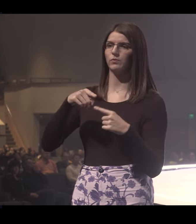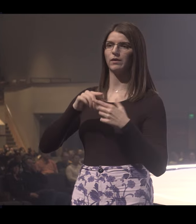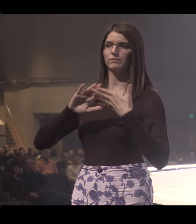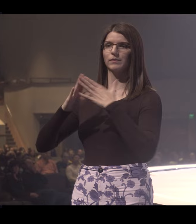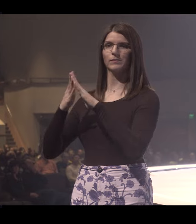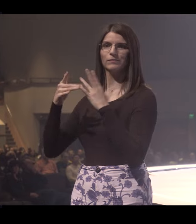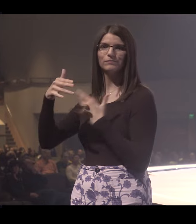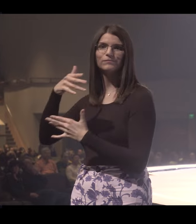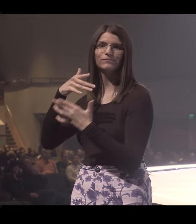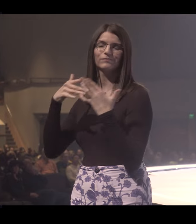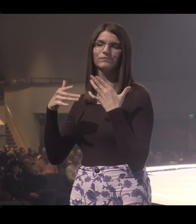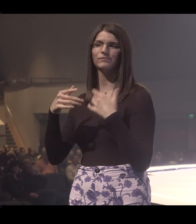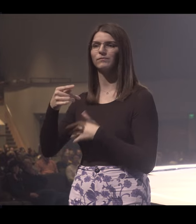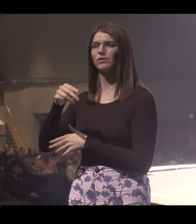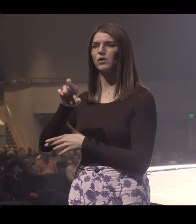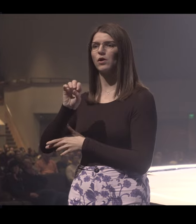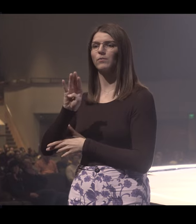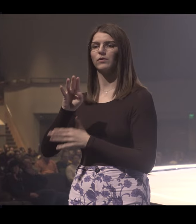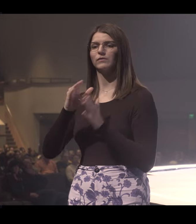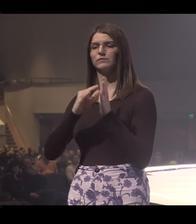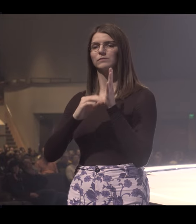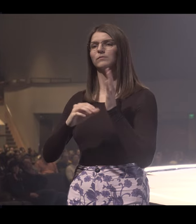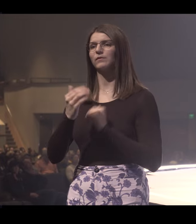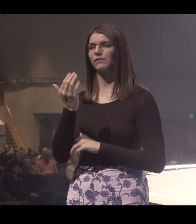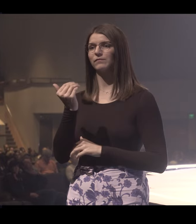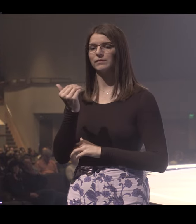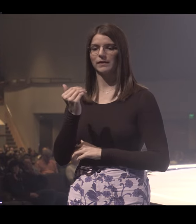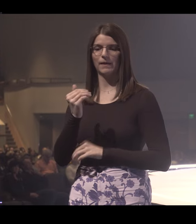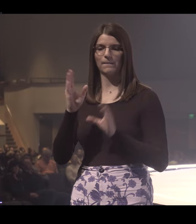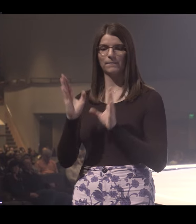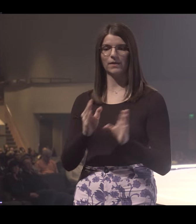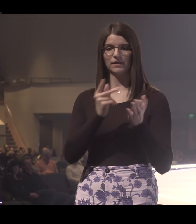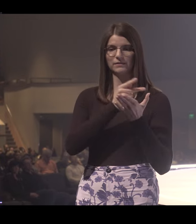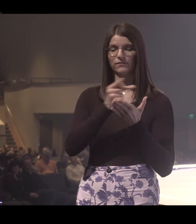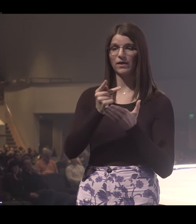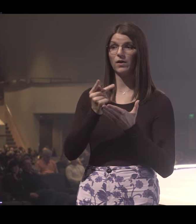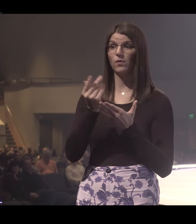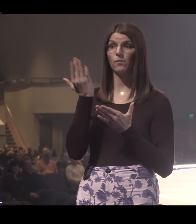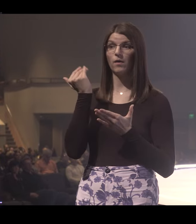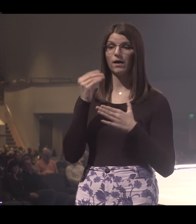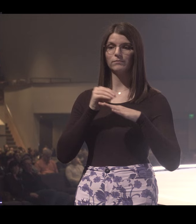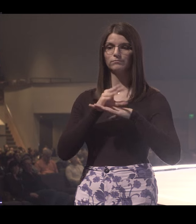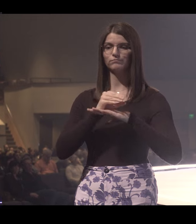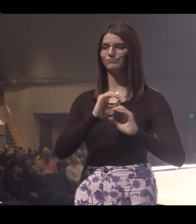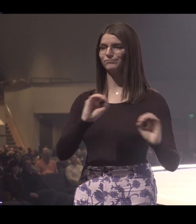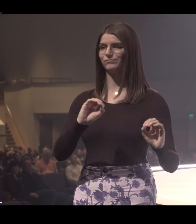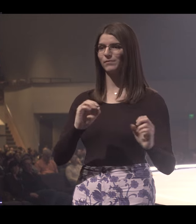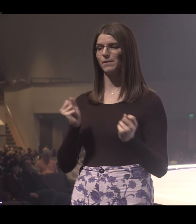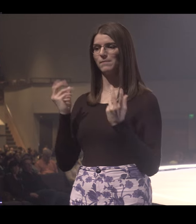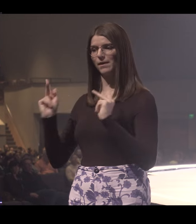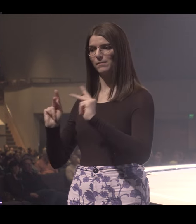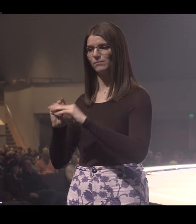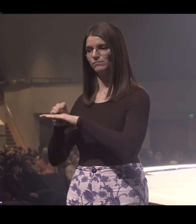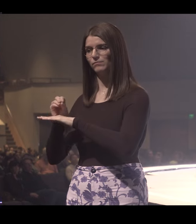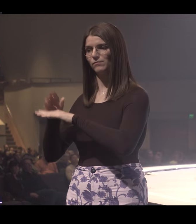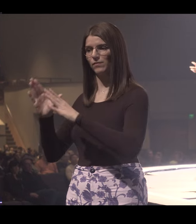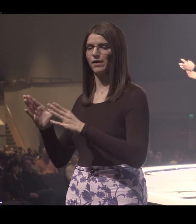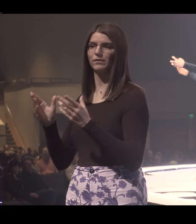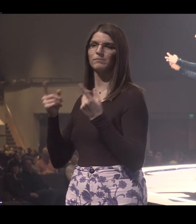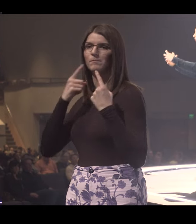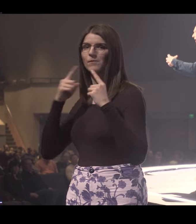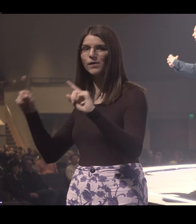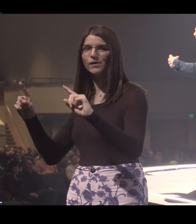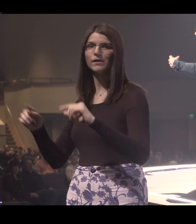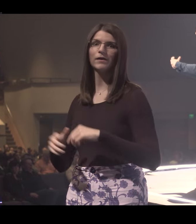context of community. In fact, Proverbs 15 says, plans fail for lack of counsel, but with many advisors, they succeed. And when I've succeeded most